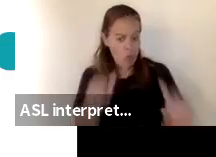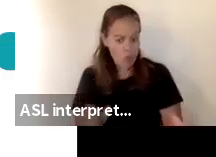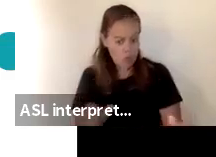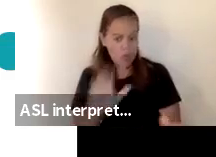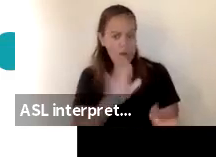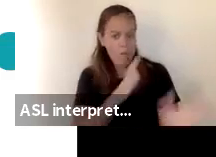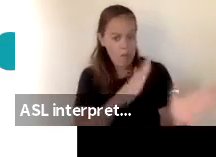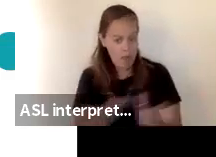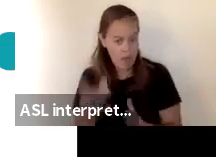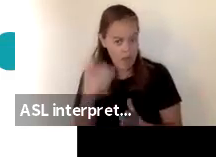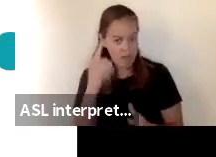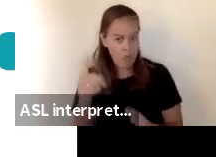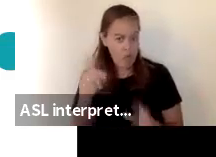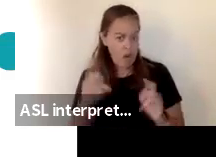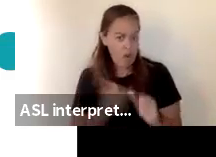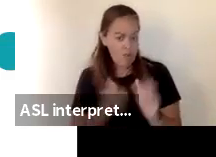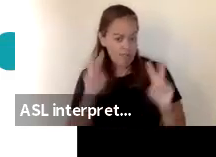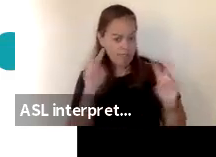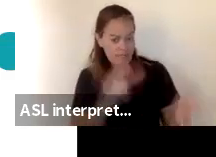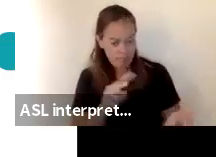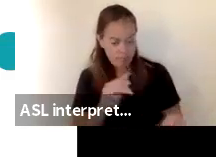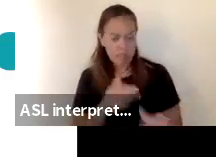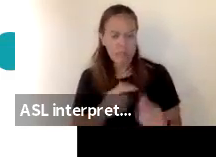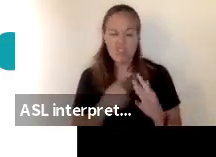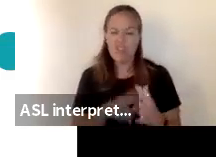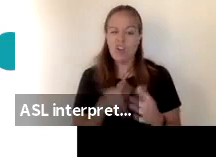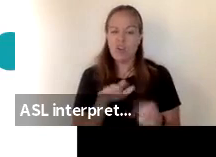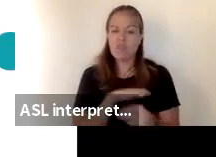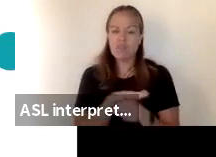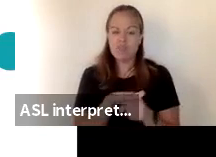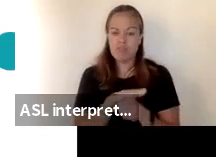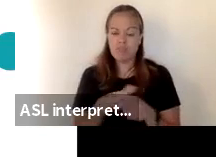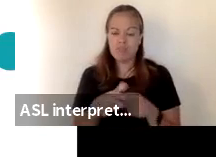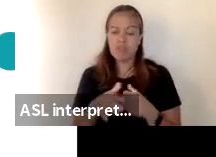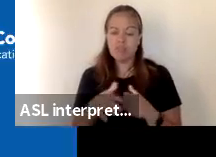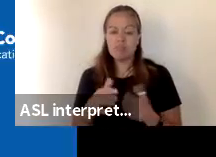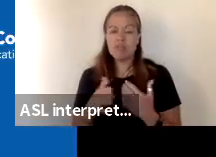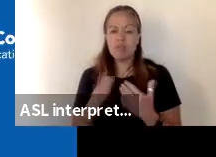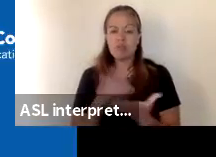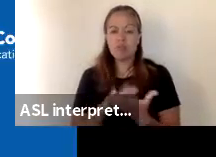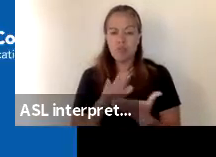so i encourage you to start there in your local school setting next slide